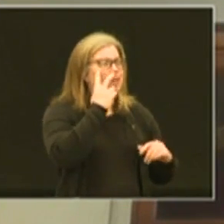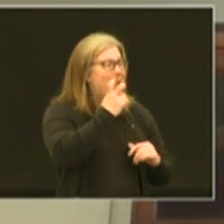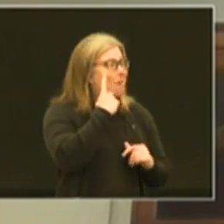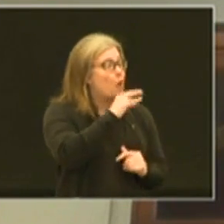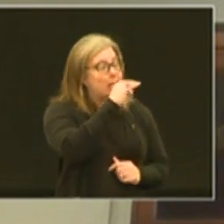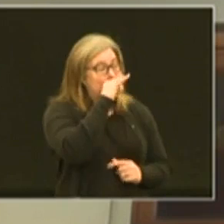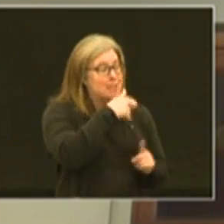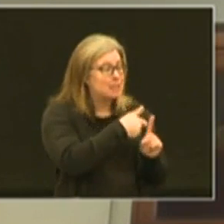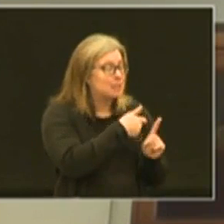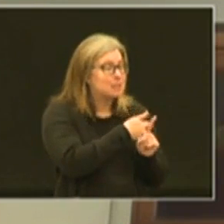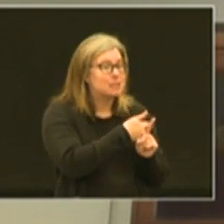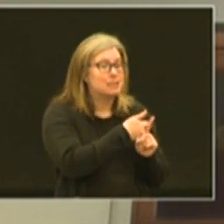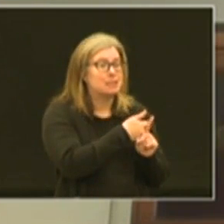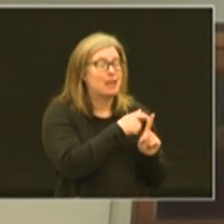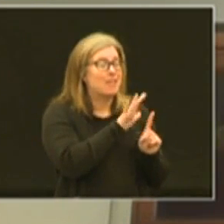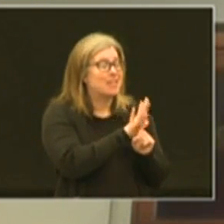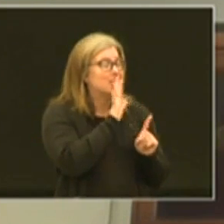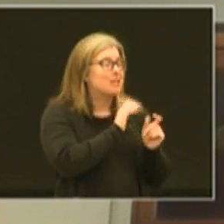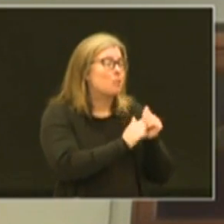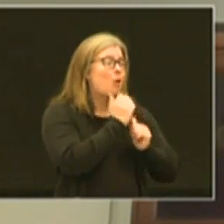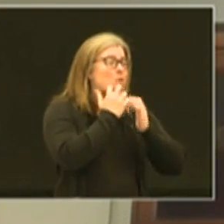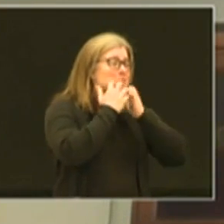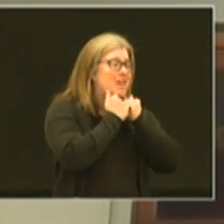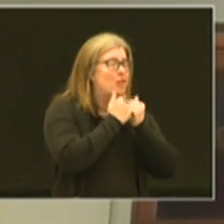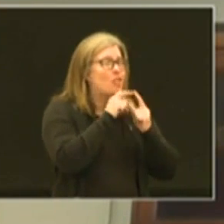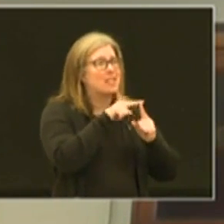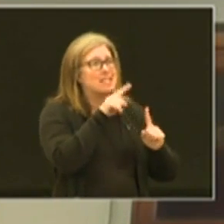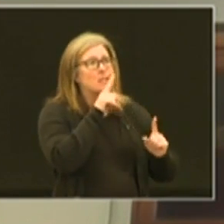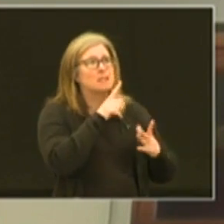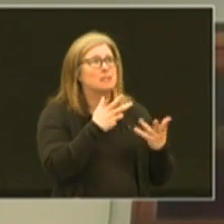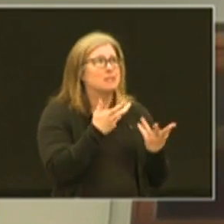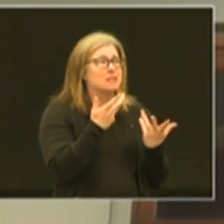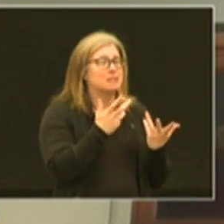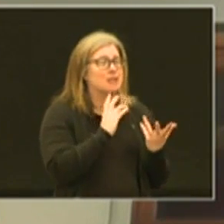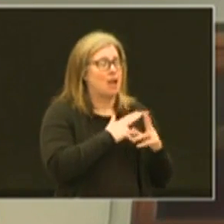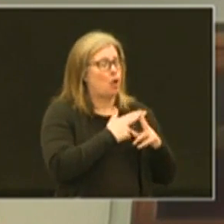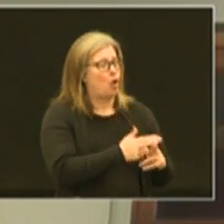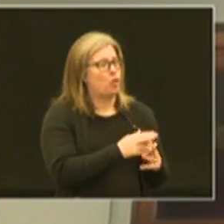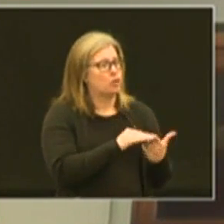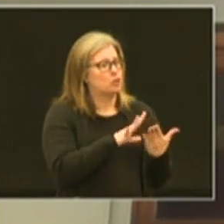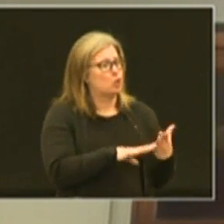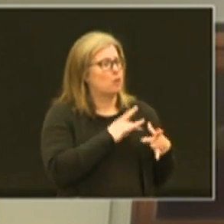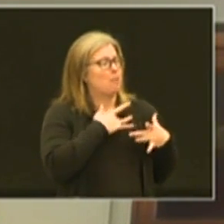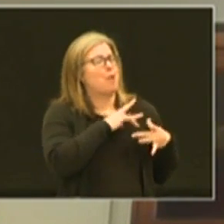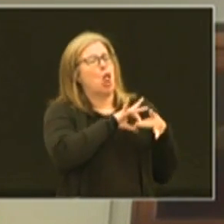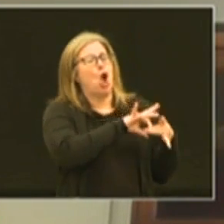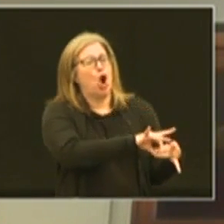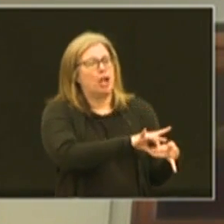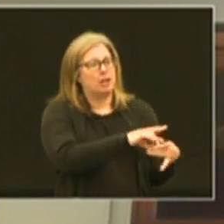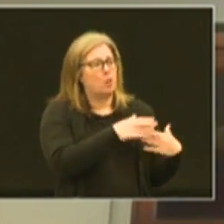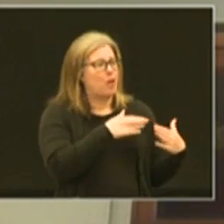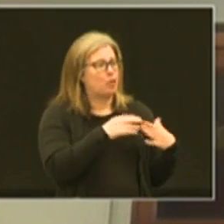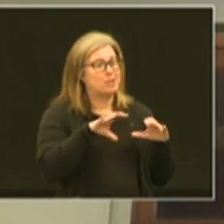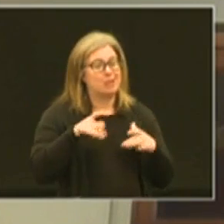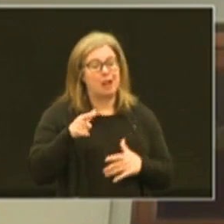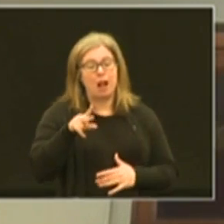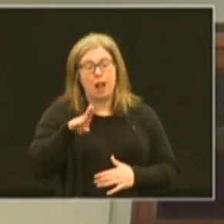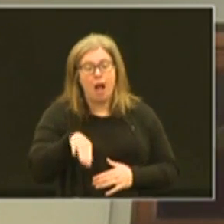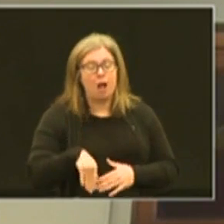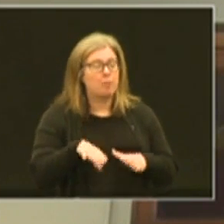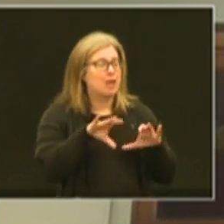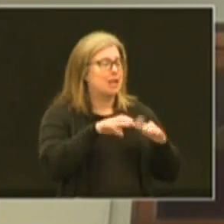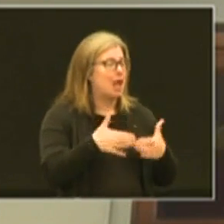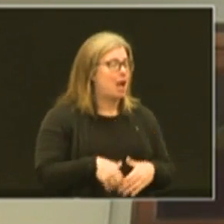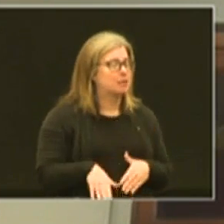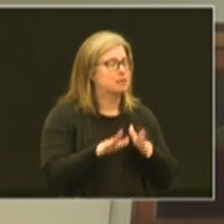kids you know this is the most meaningful this is what i call it student belonging and whether it's a club whether it's